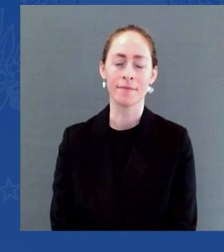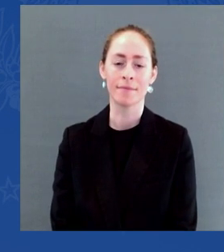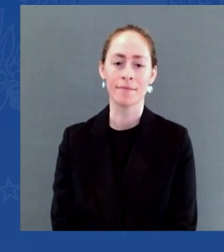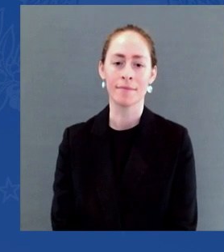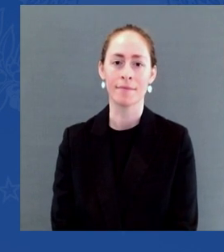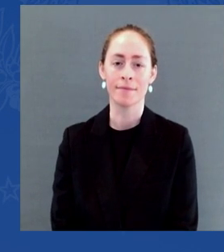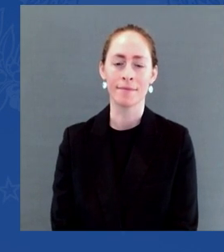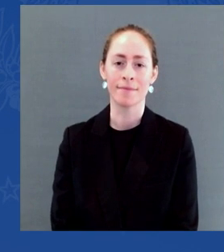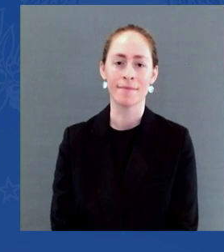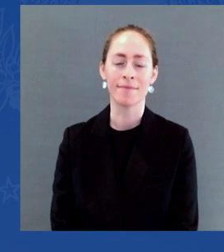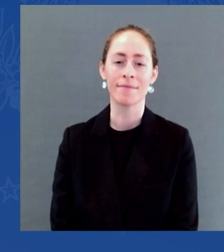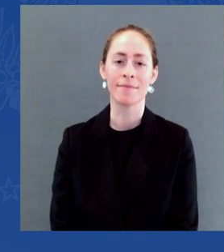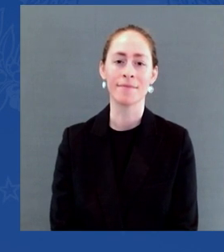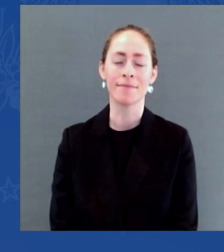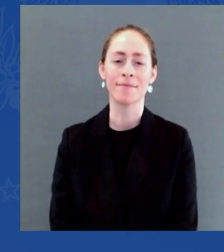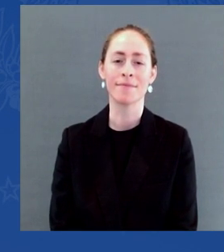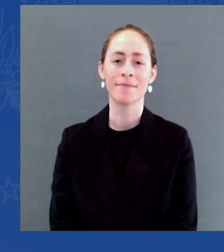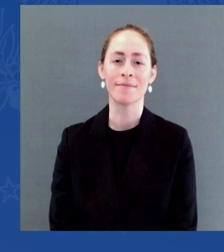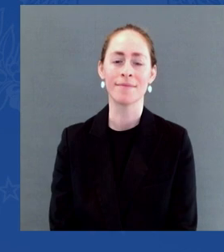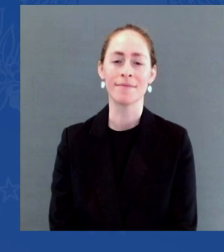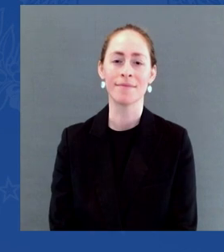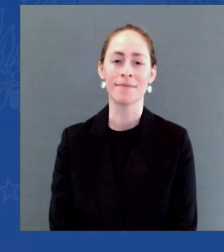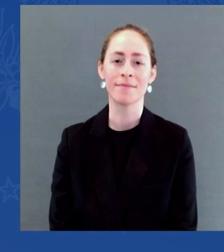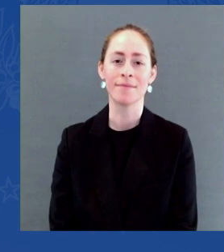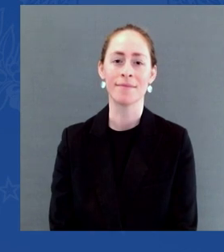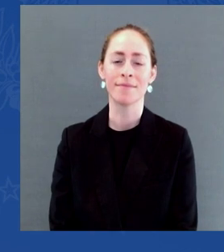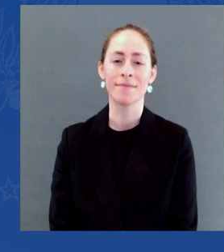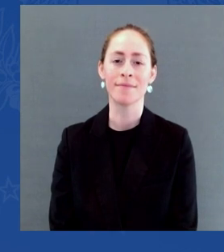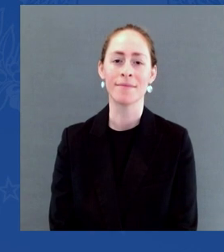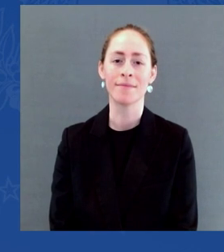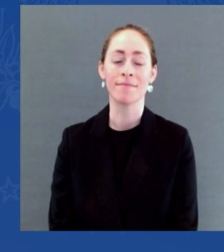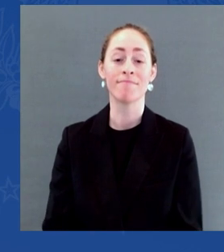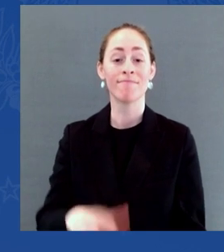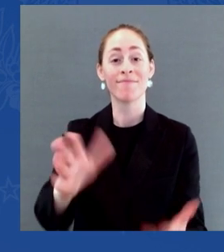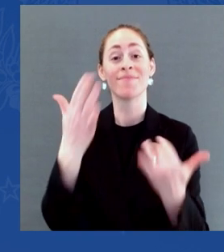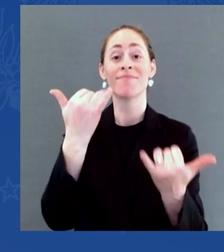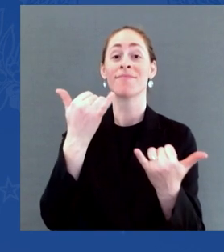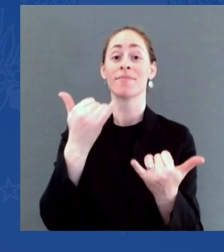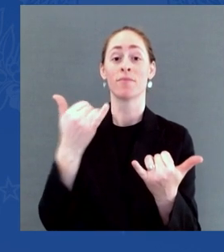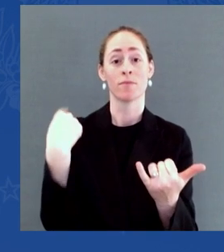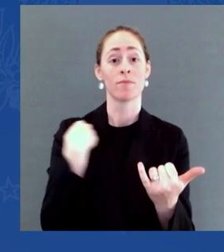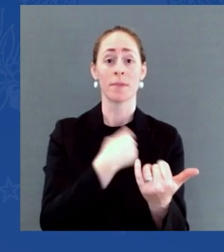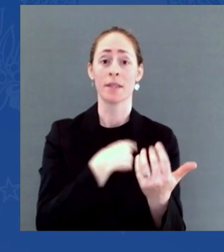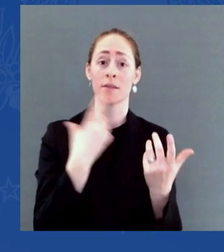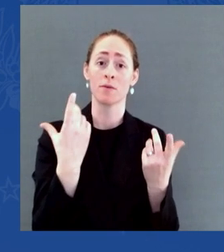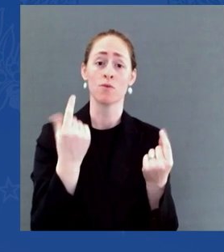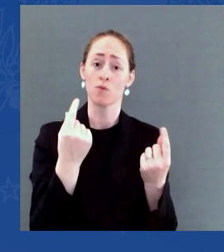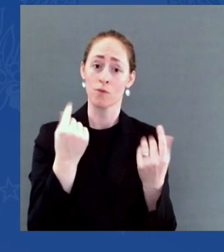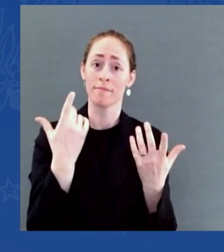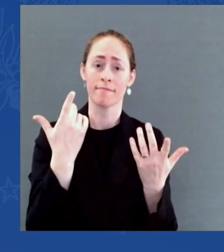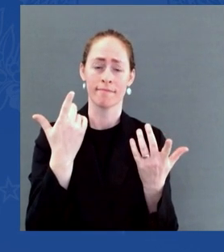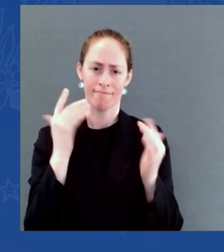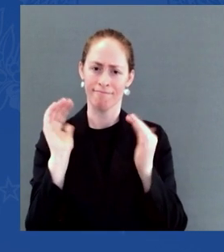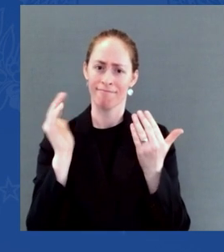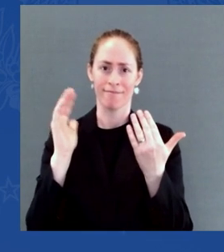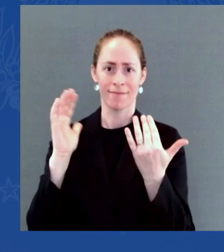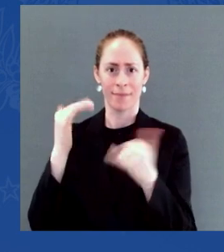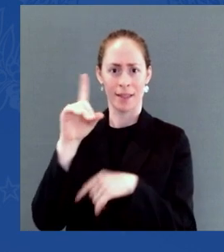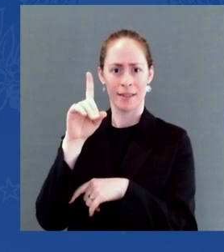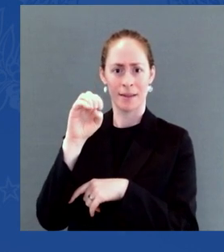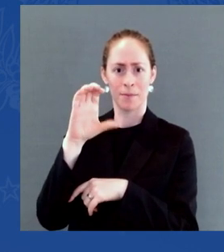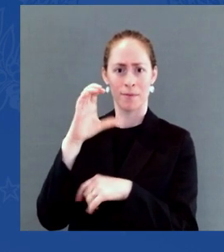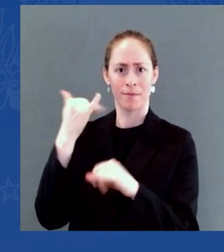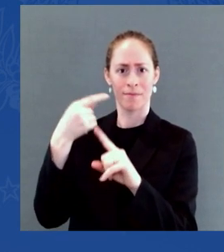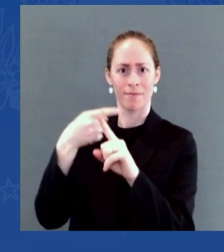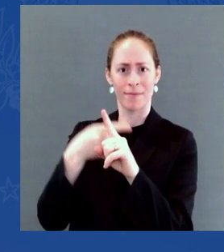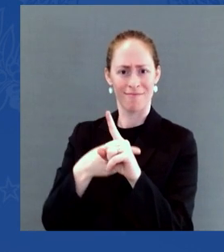brighter and happier December, with an economy markedly stronger than it was last year. It's been a tough couple of years, but we've